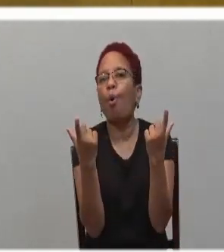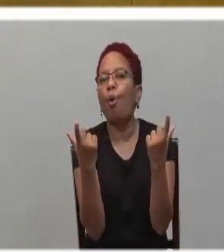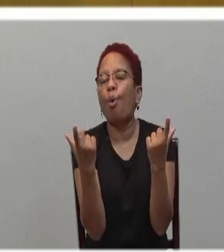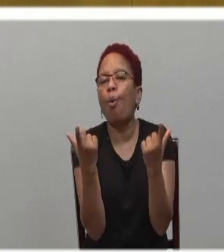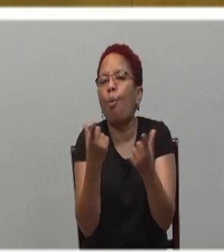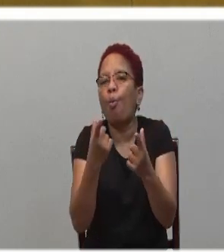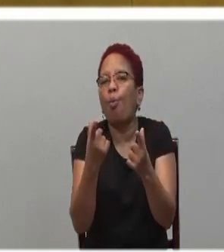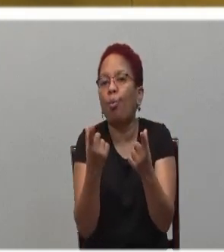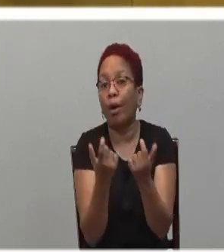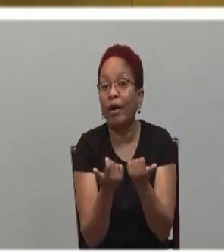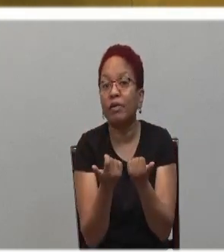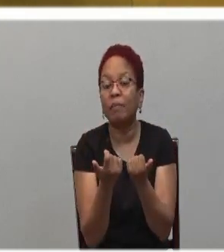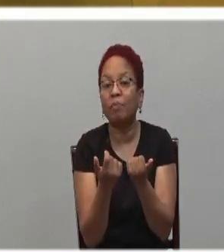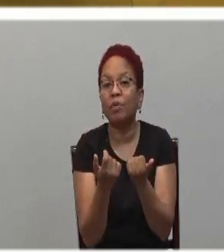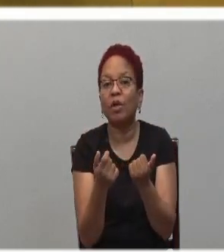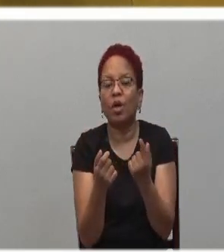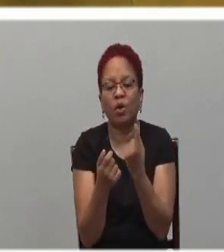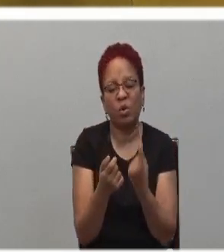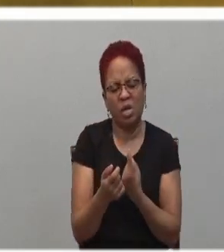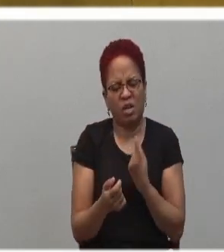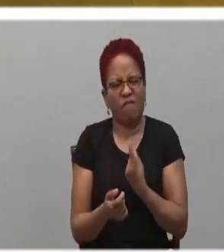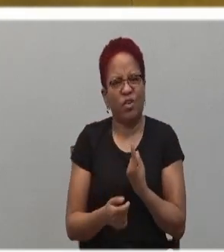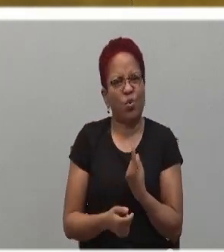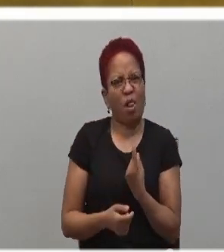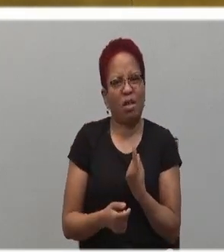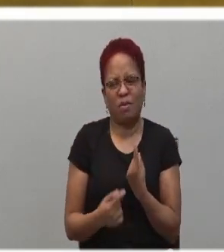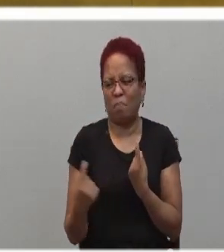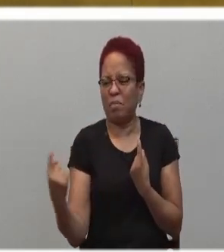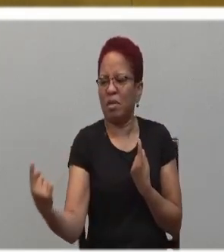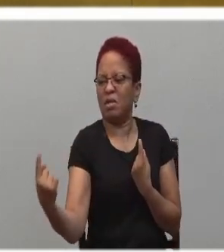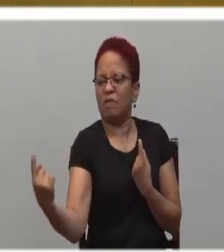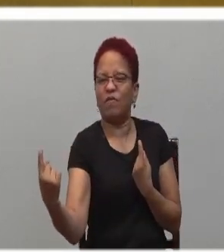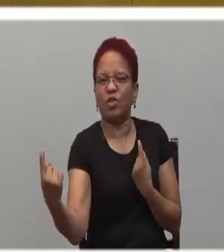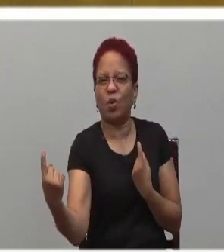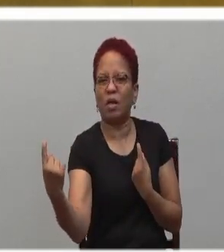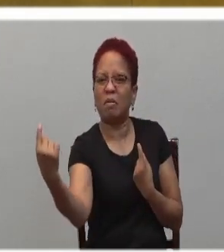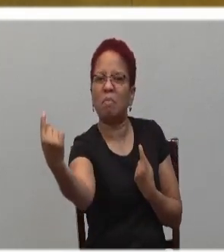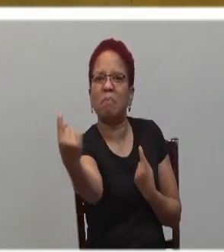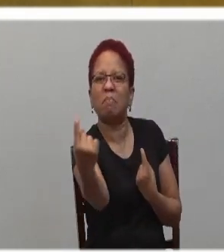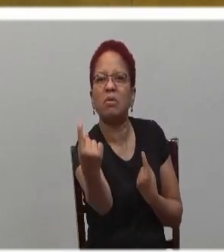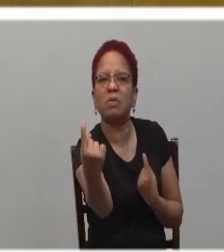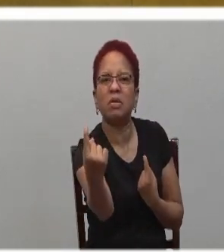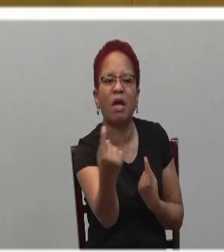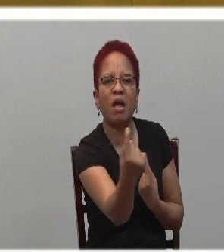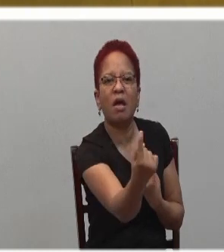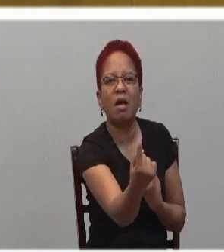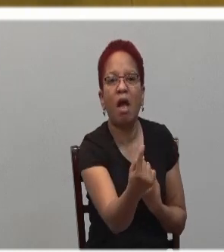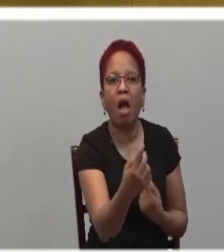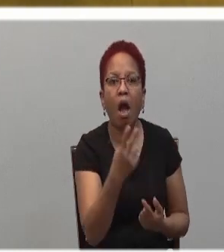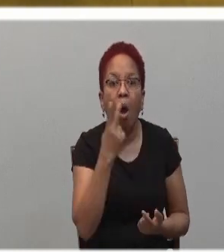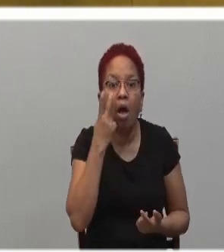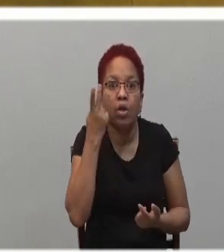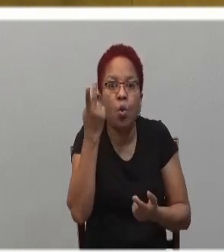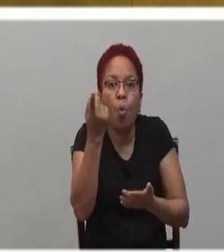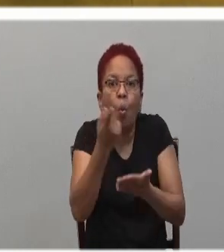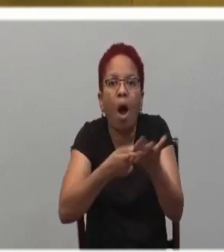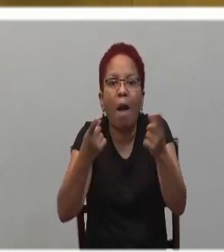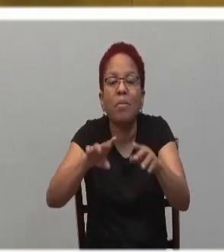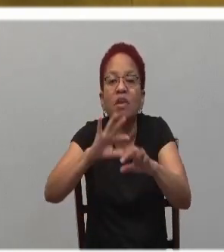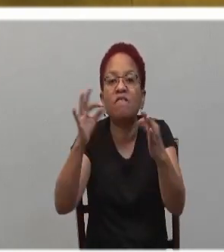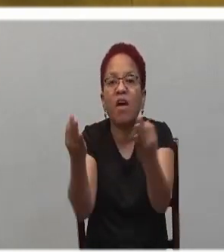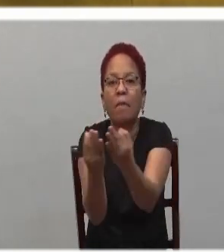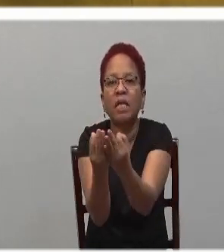system of individualism is that we have been reaping dysfunctional families and neighborhoods.